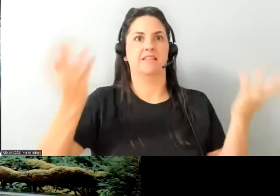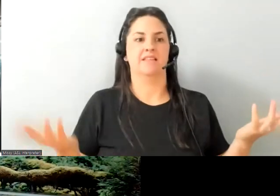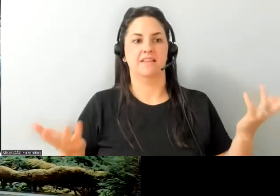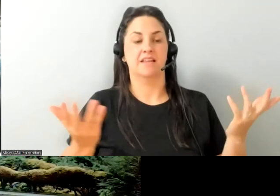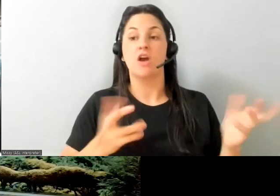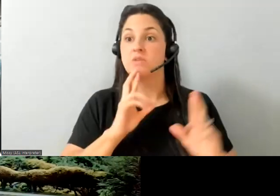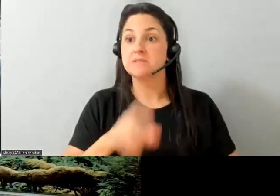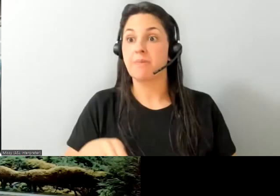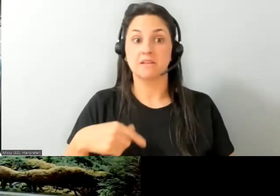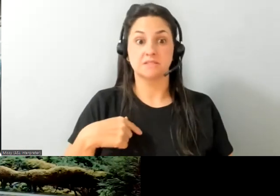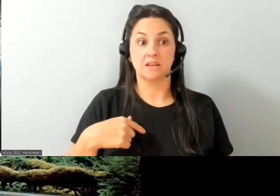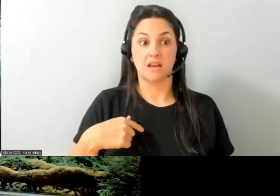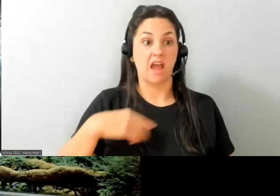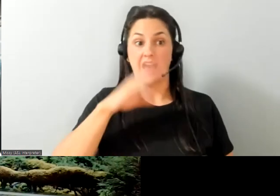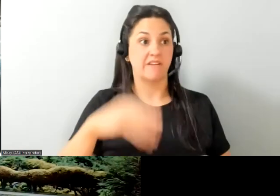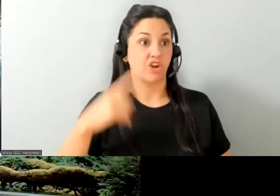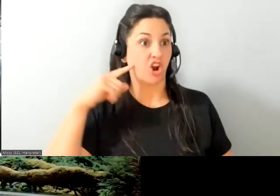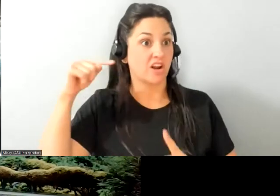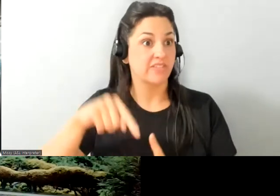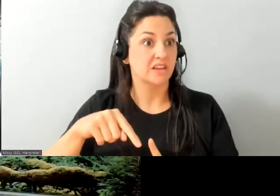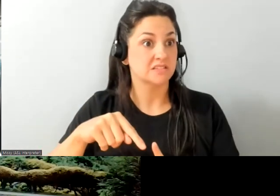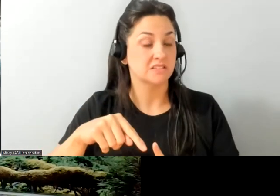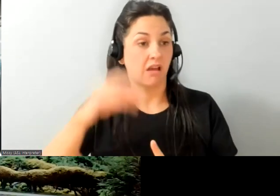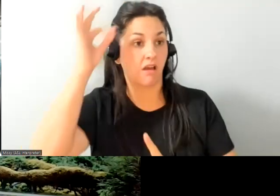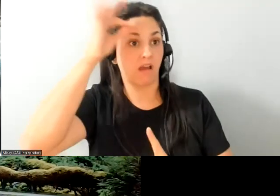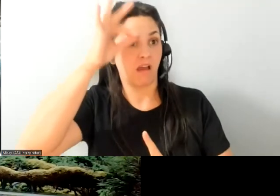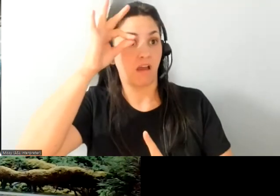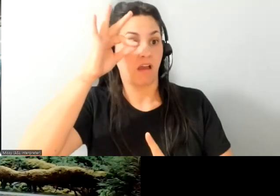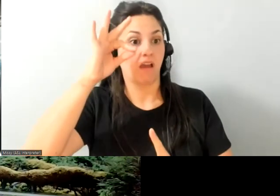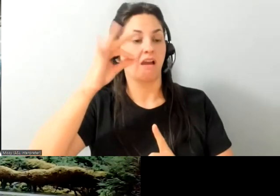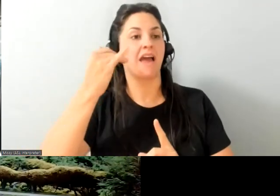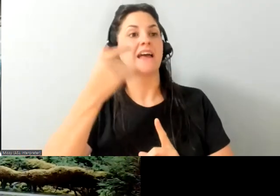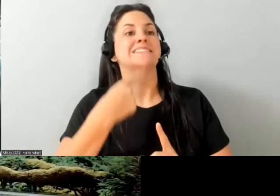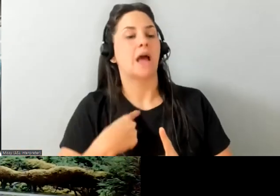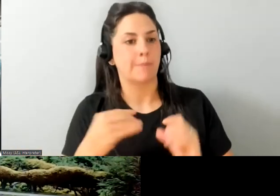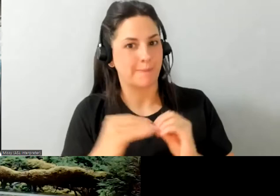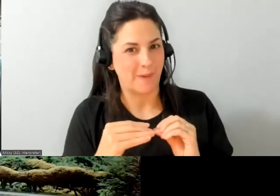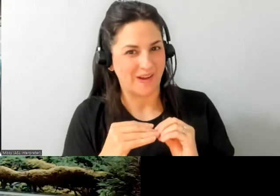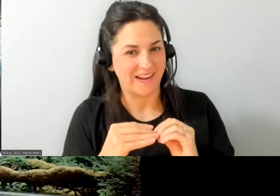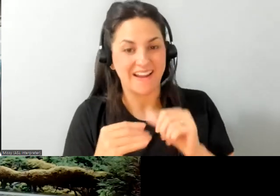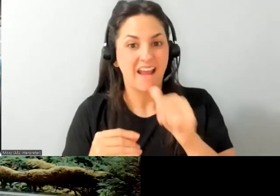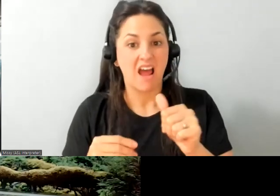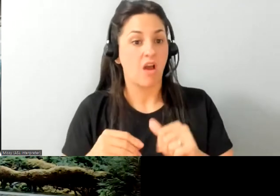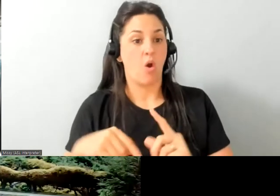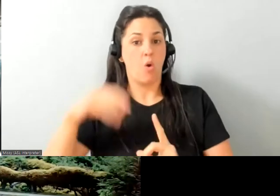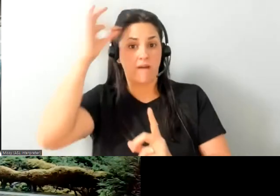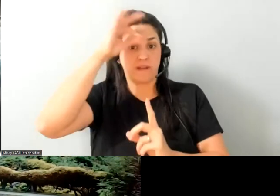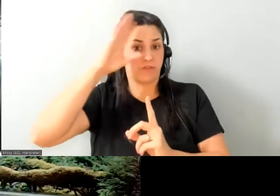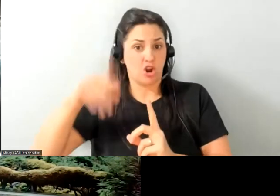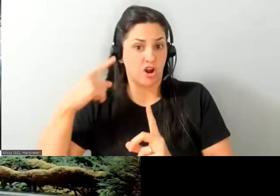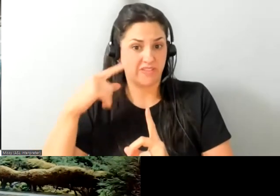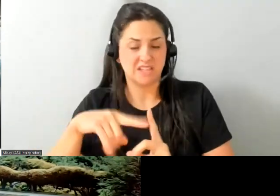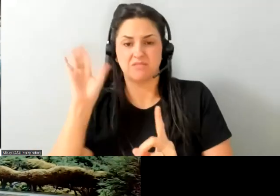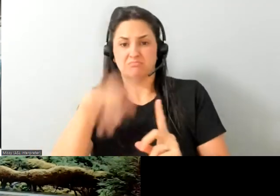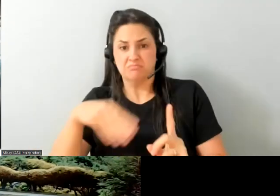i've never heard of this has changed a lot it's i've never heard of this tell me more versus i've never heard of this not sure i want to